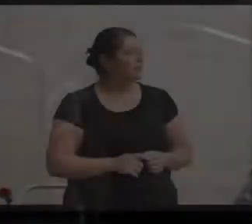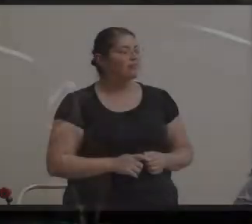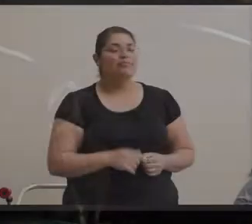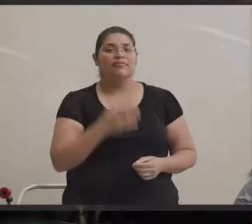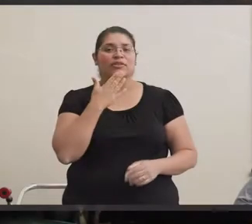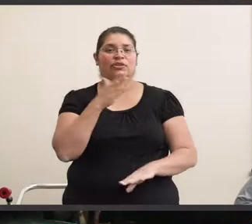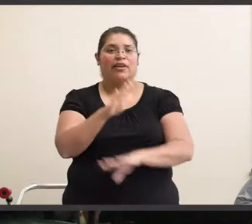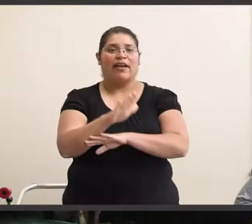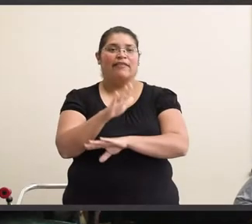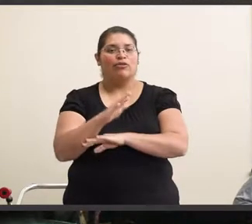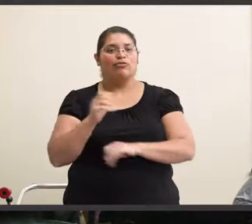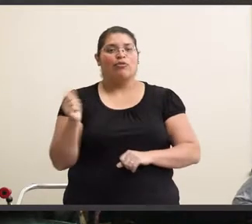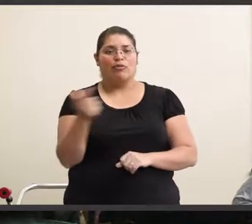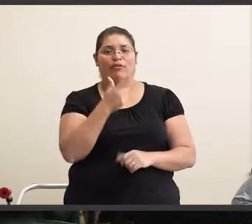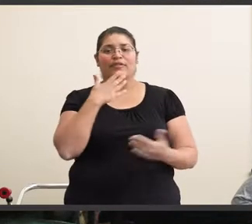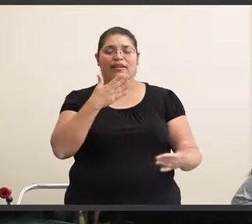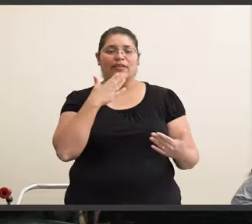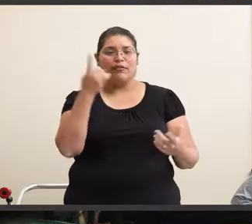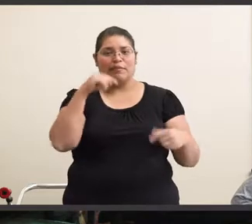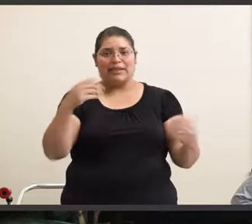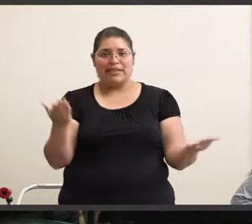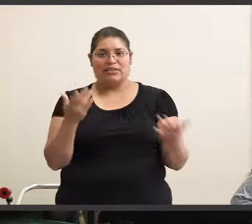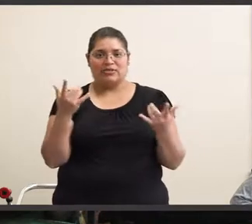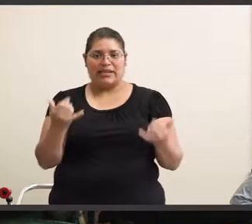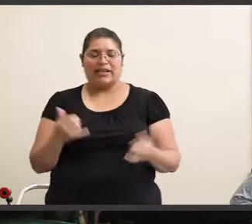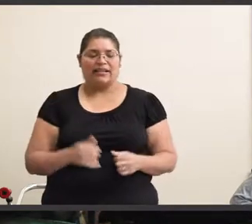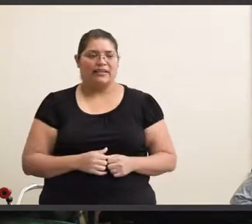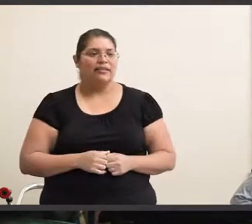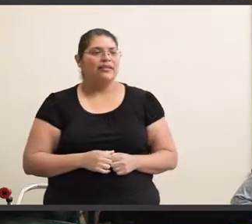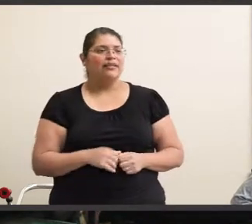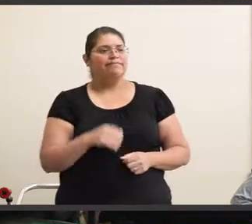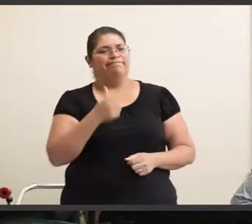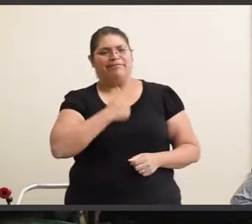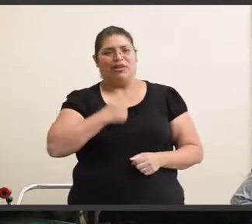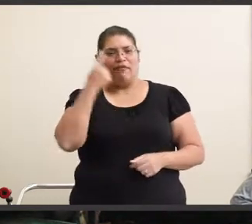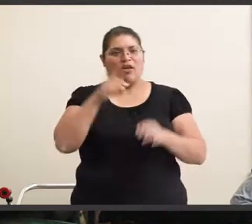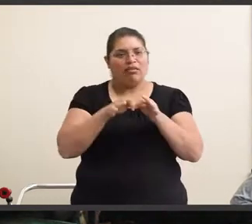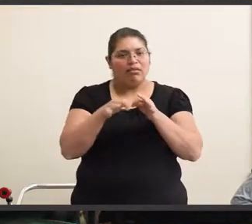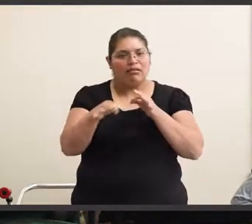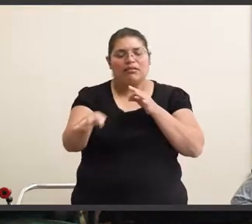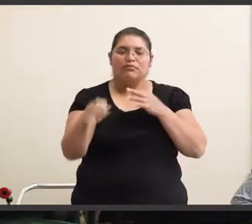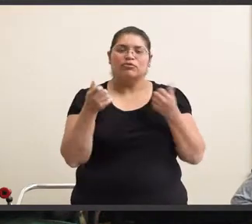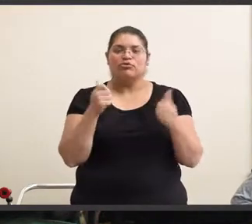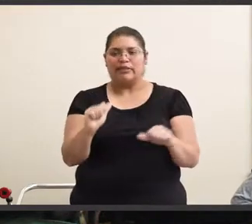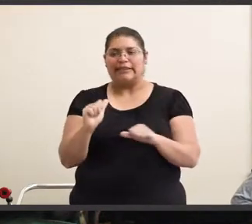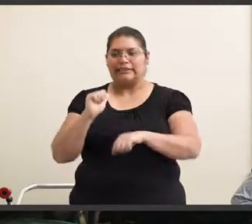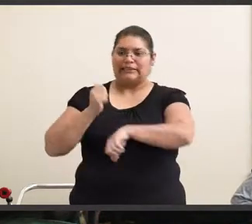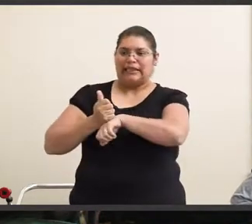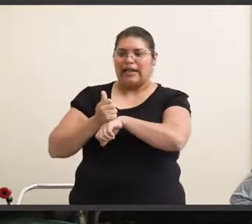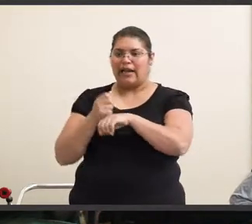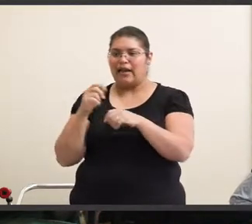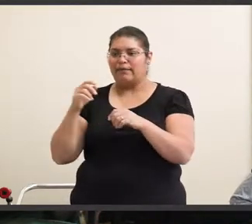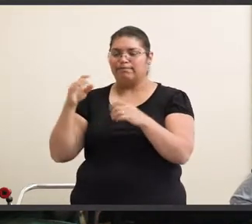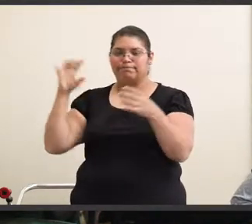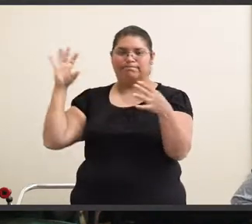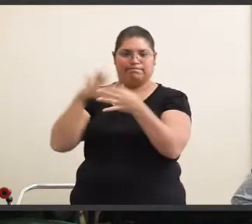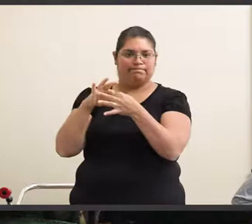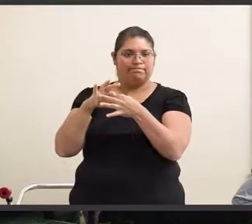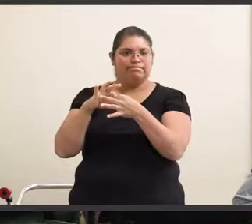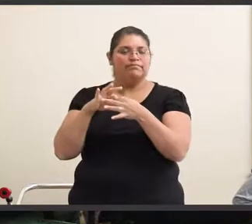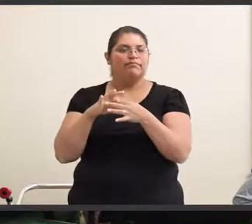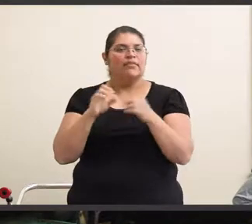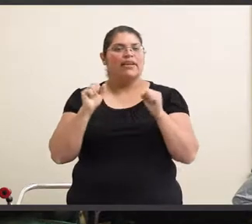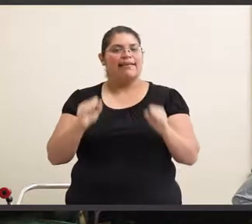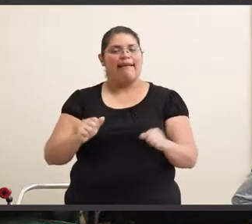Good afternoon, everyone. Thank you for being here today. Sorry for the delay. We're just trying to get some connections set up so that we can